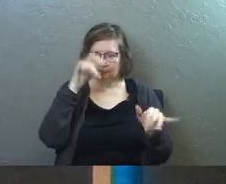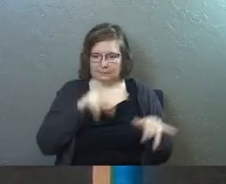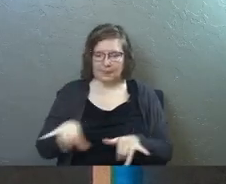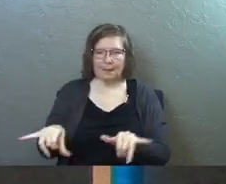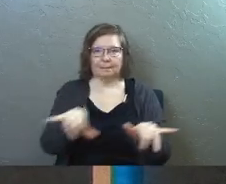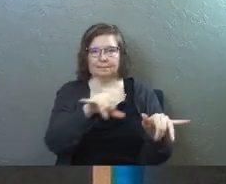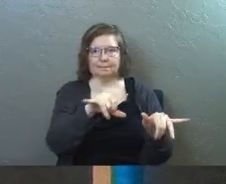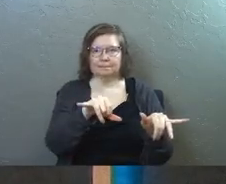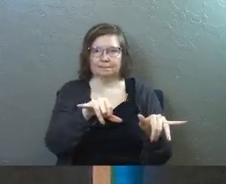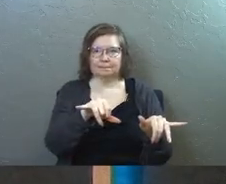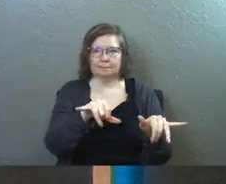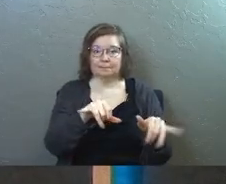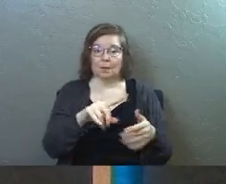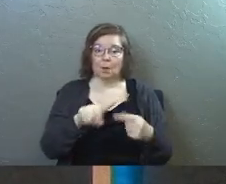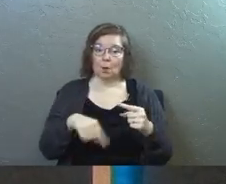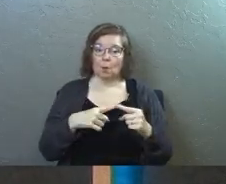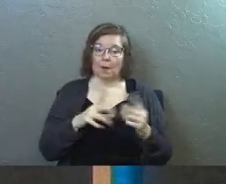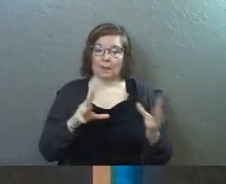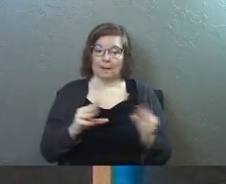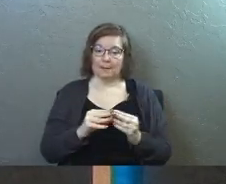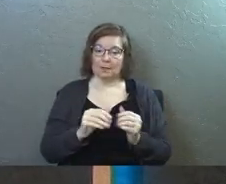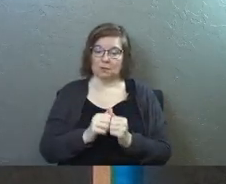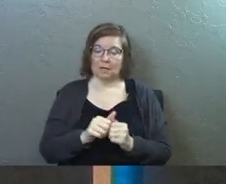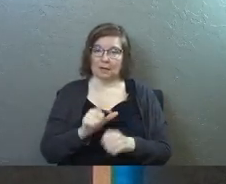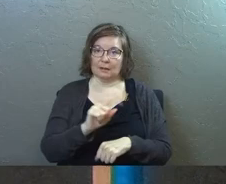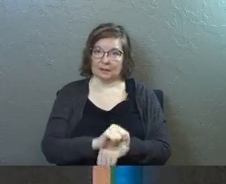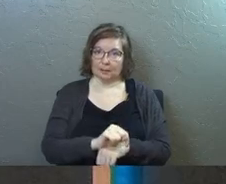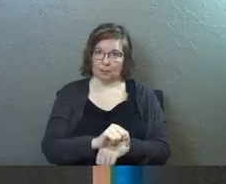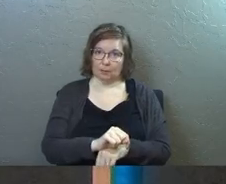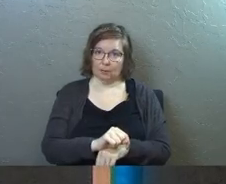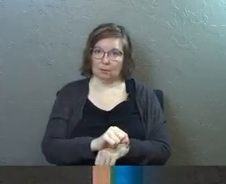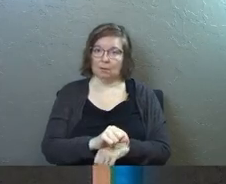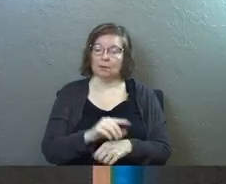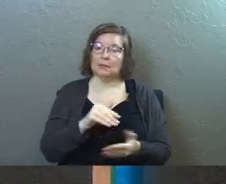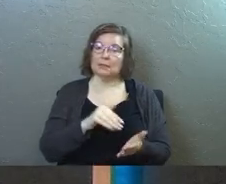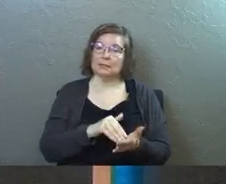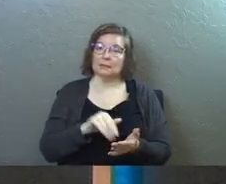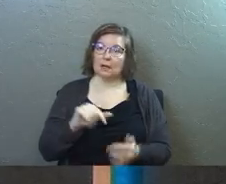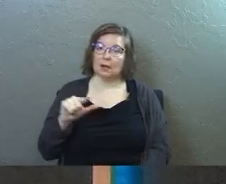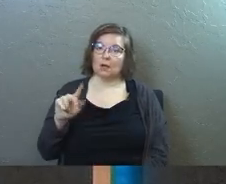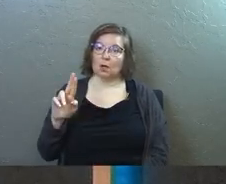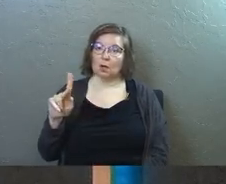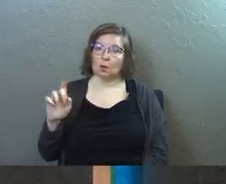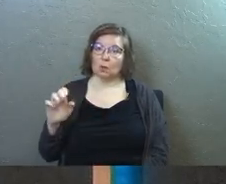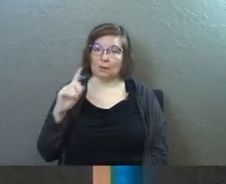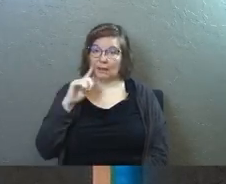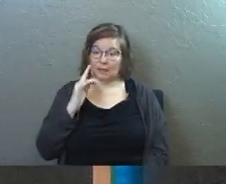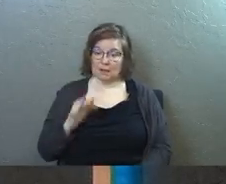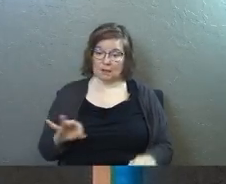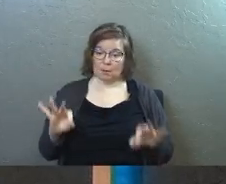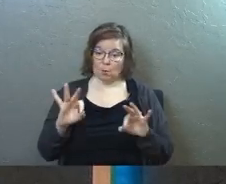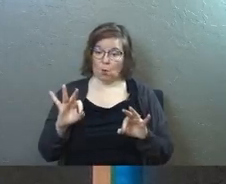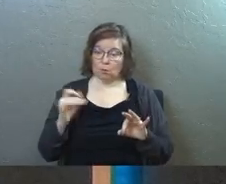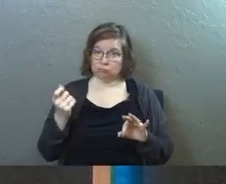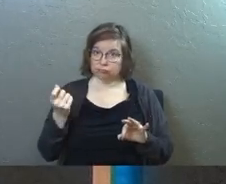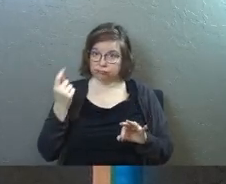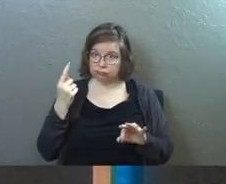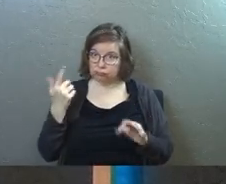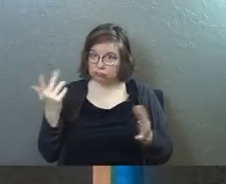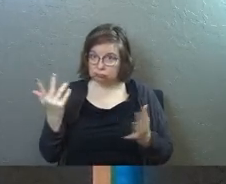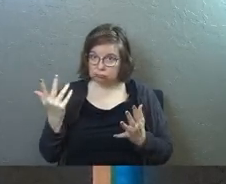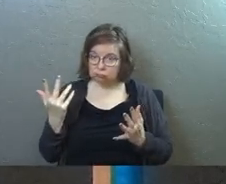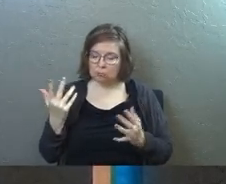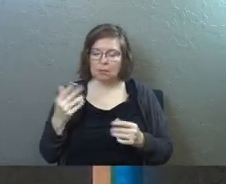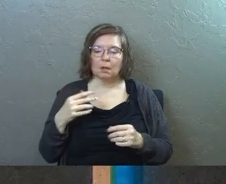It means that when they were meeting together in the temple, what Dr. Luke thinks is the important point for you to understand